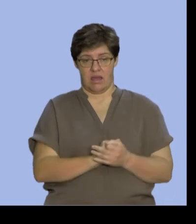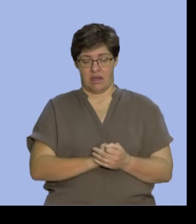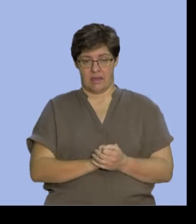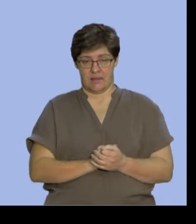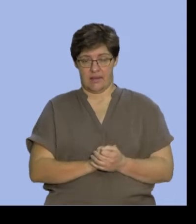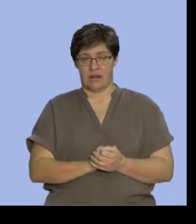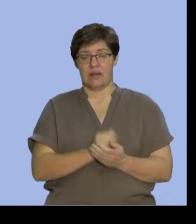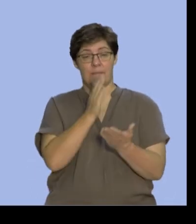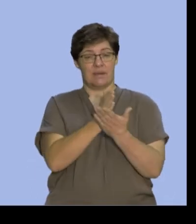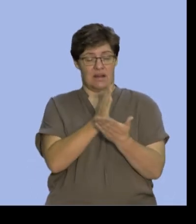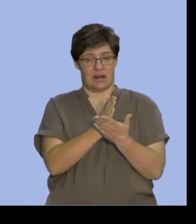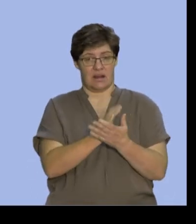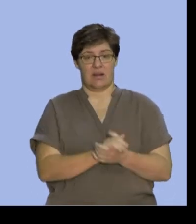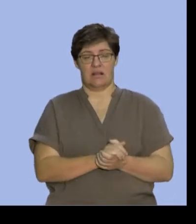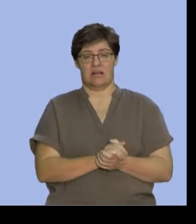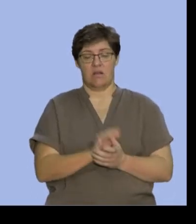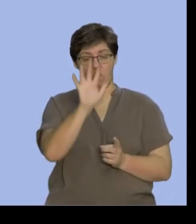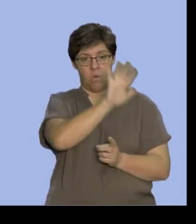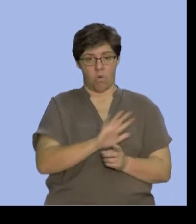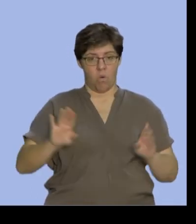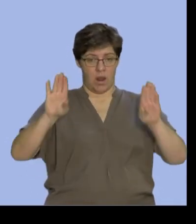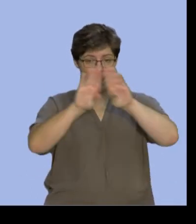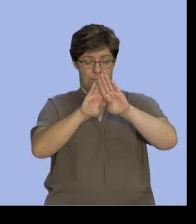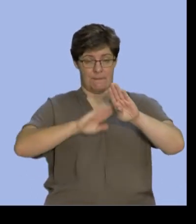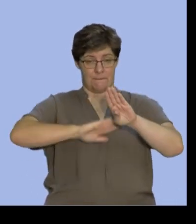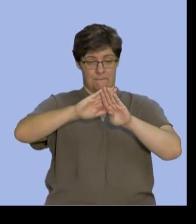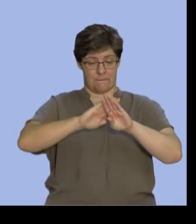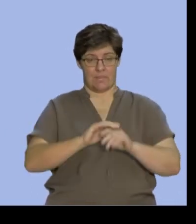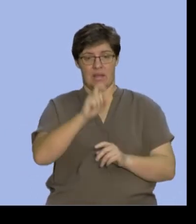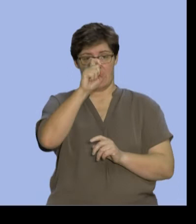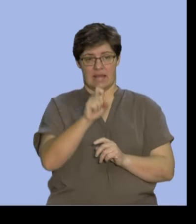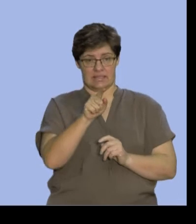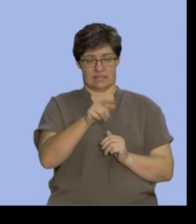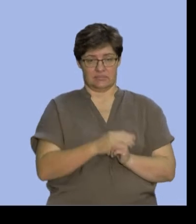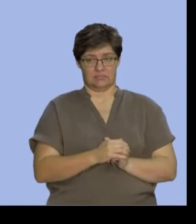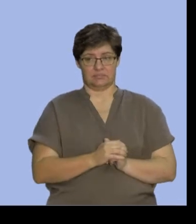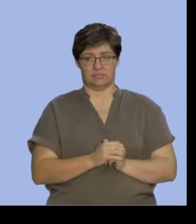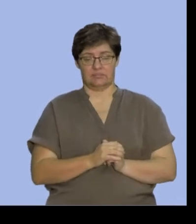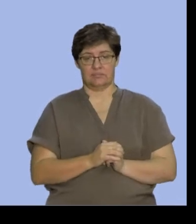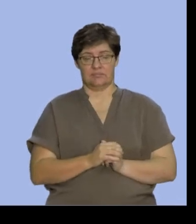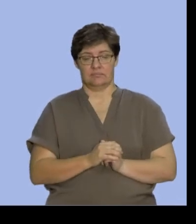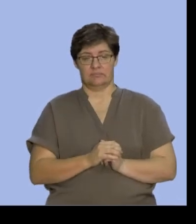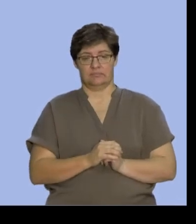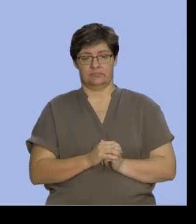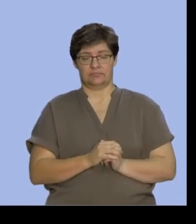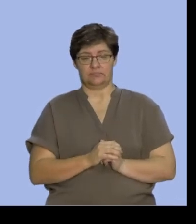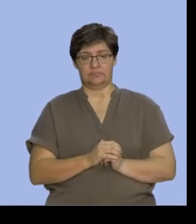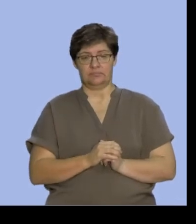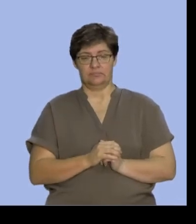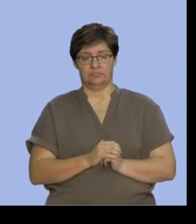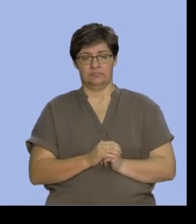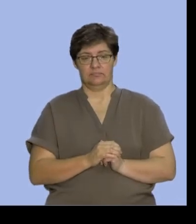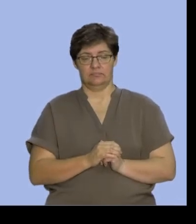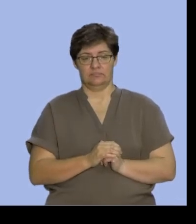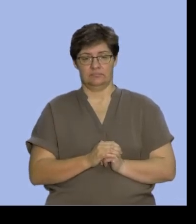this set, I'm going to say where they all overlap, I'm going to put an X over there. So the people that